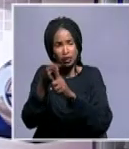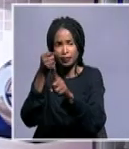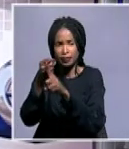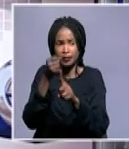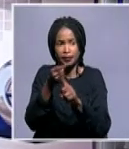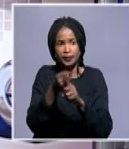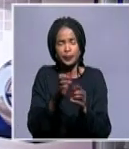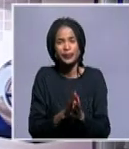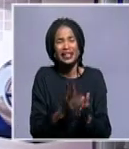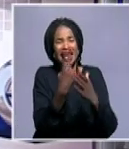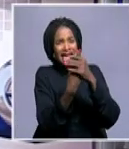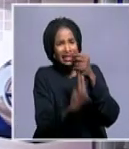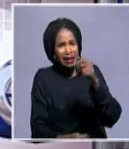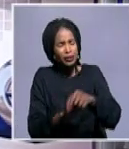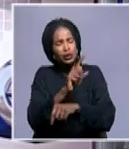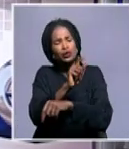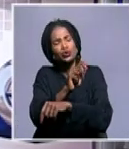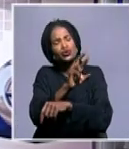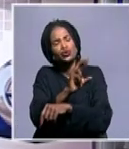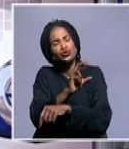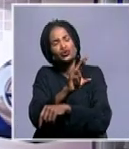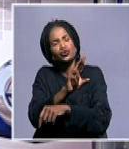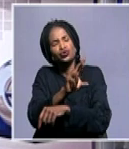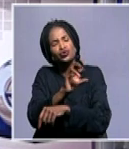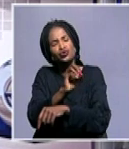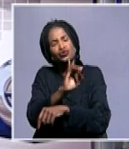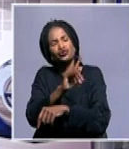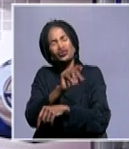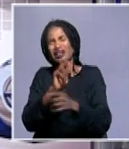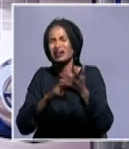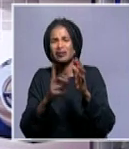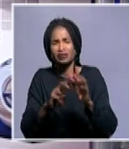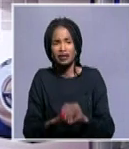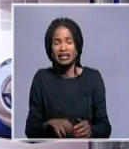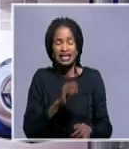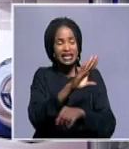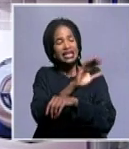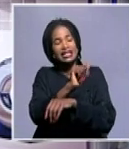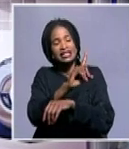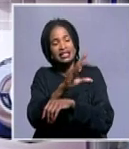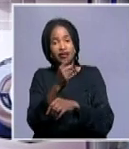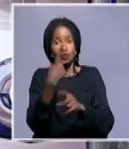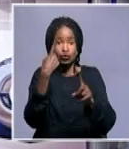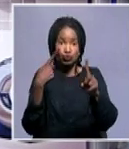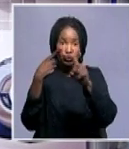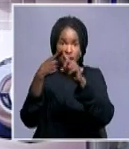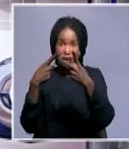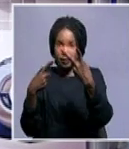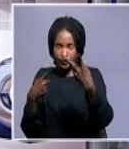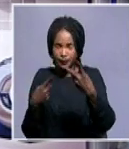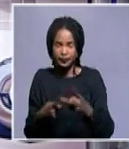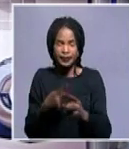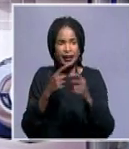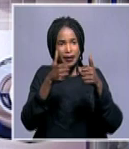its work and who serves on that particular organ? Now SADAC has two pillars. You have the peace and security pillar and then you have the